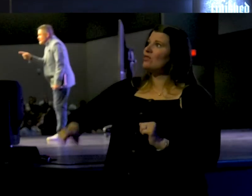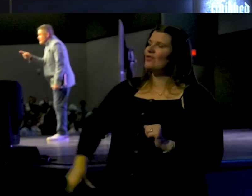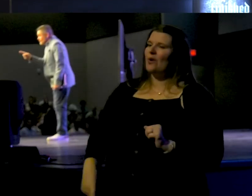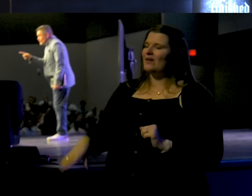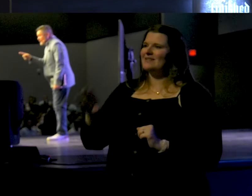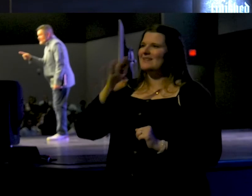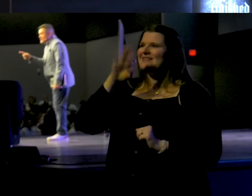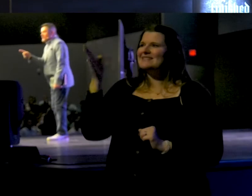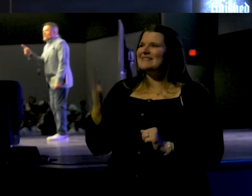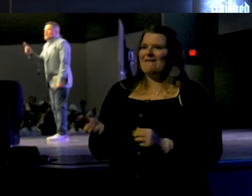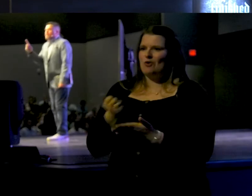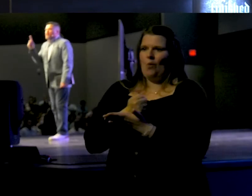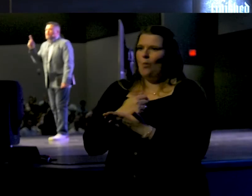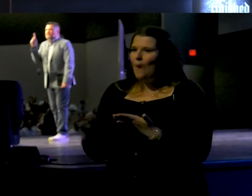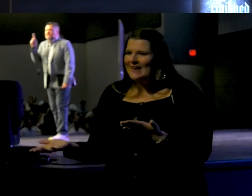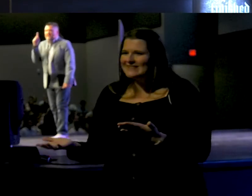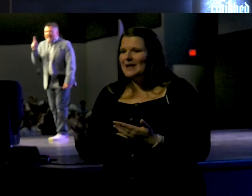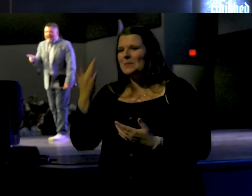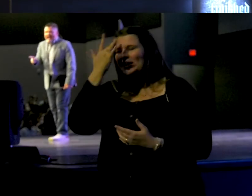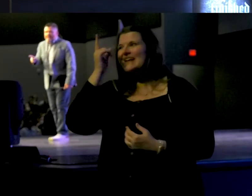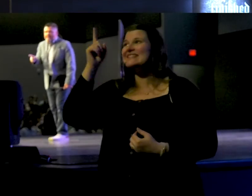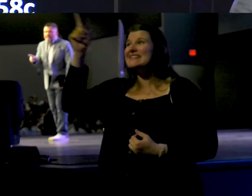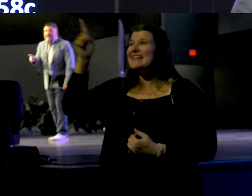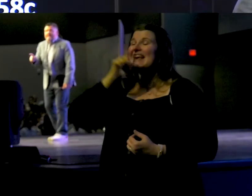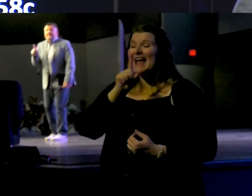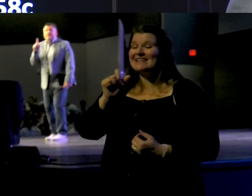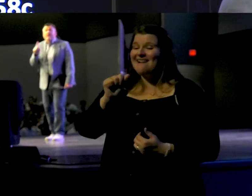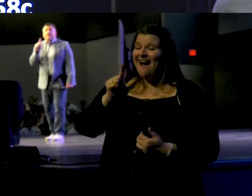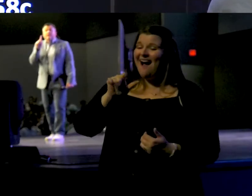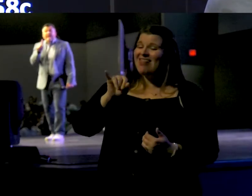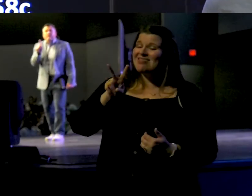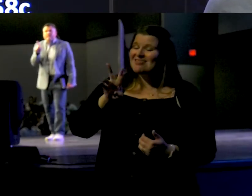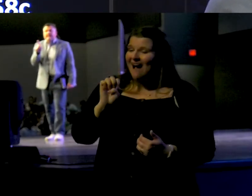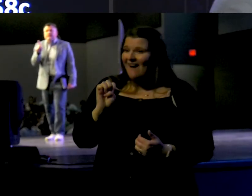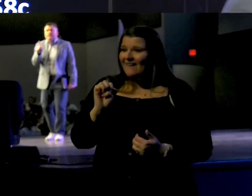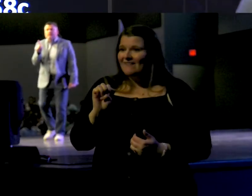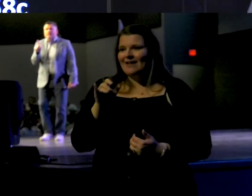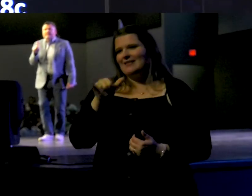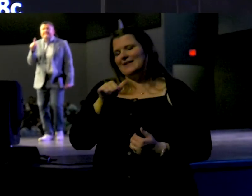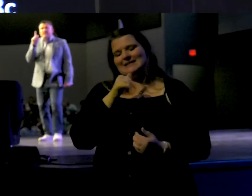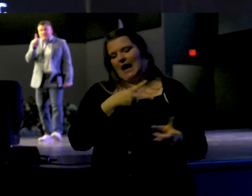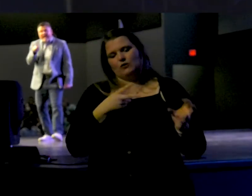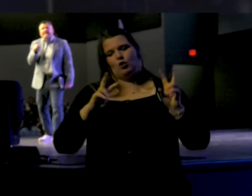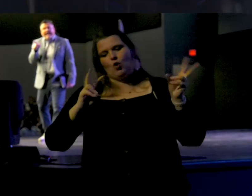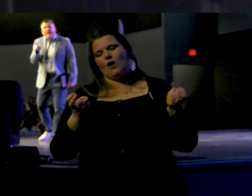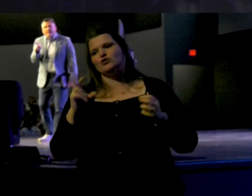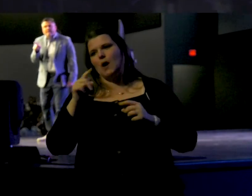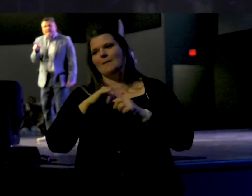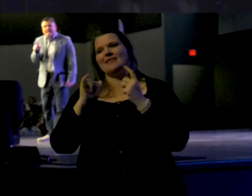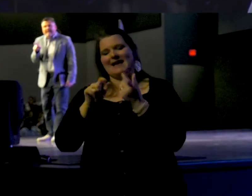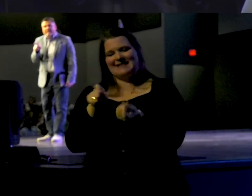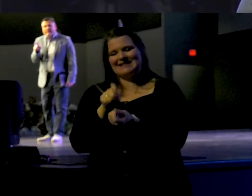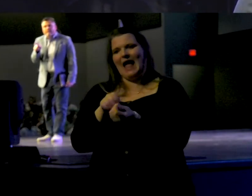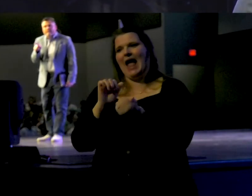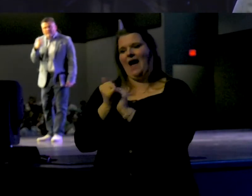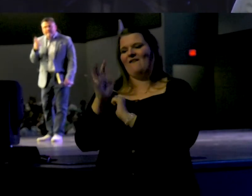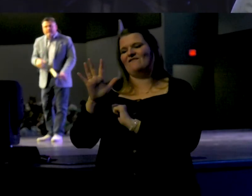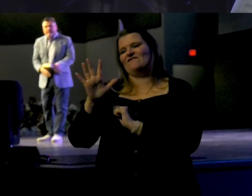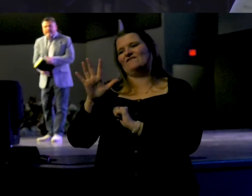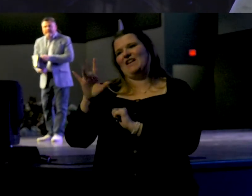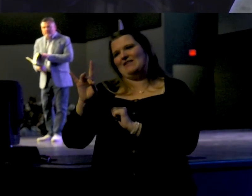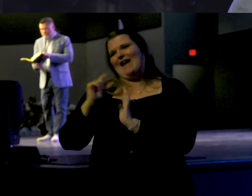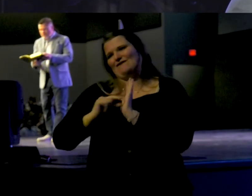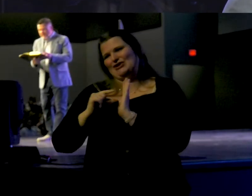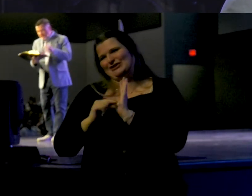never wasted wasted because he's alive. That's not a direct quotation, but that's exactly how verse 58 finishes.